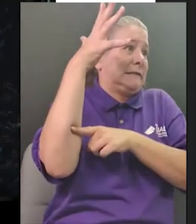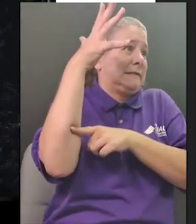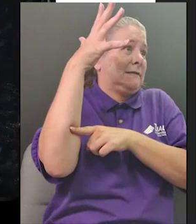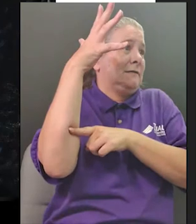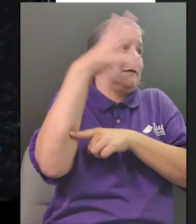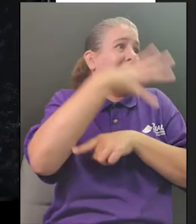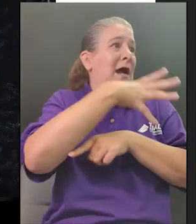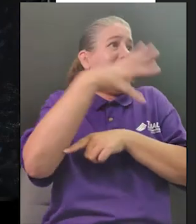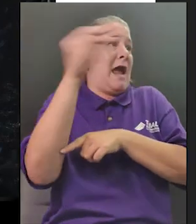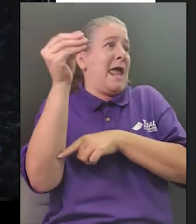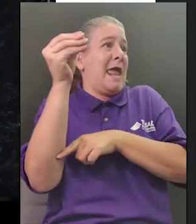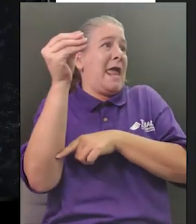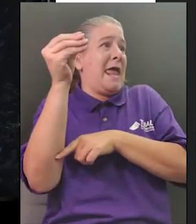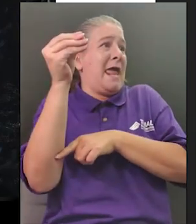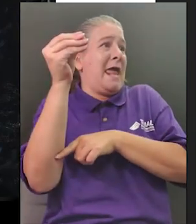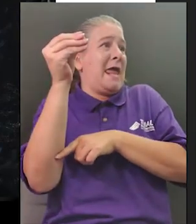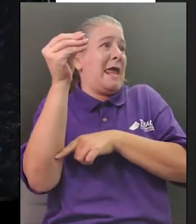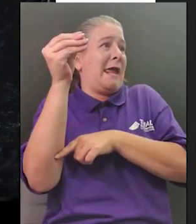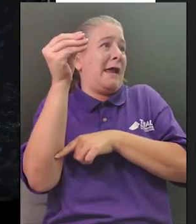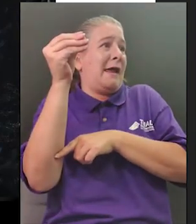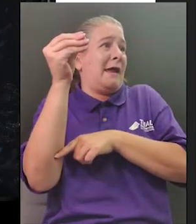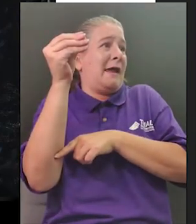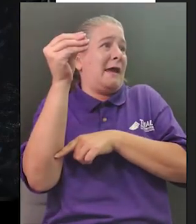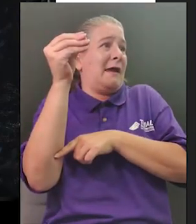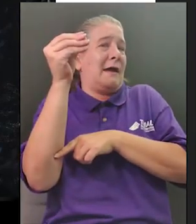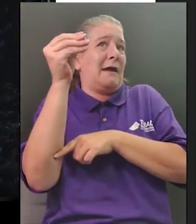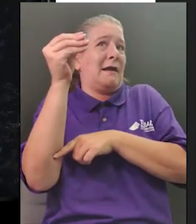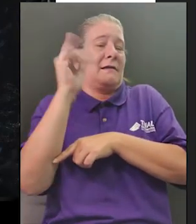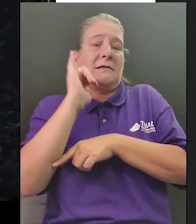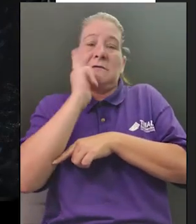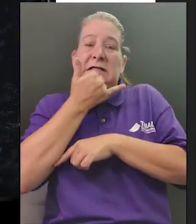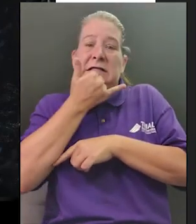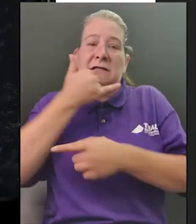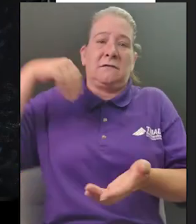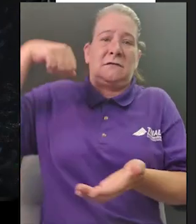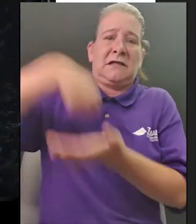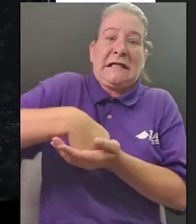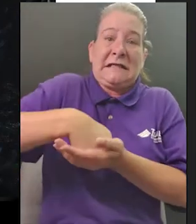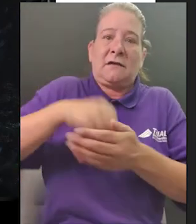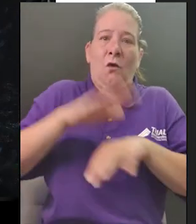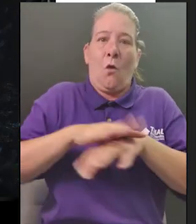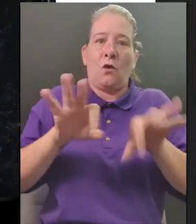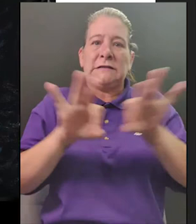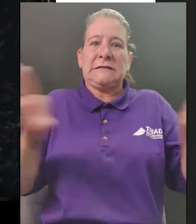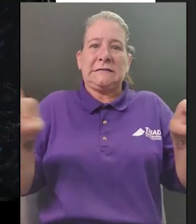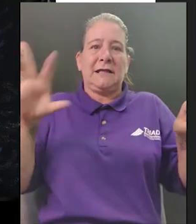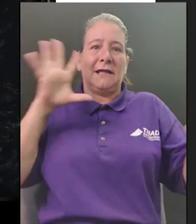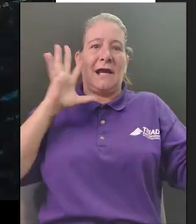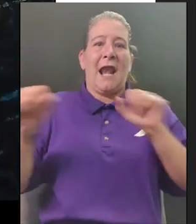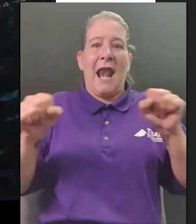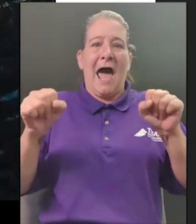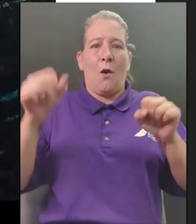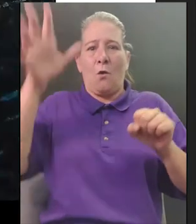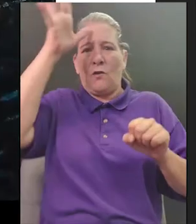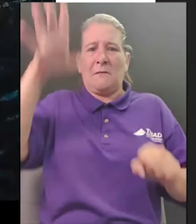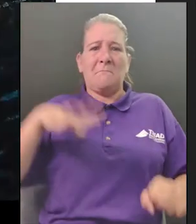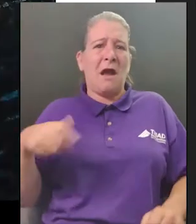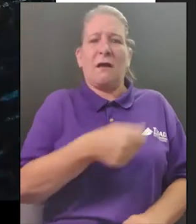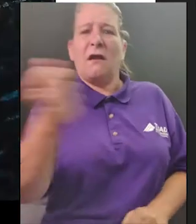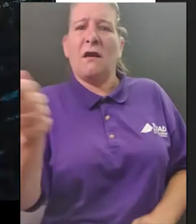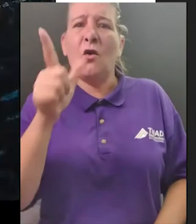branch loudly it cracked crack who's out there the man called